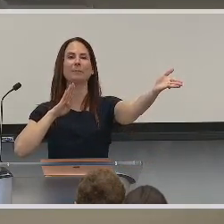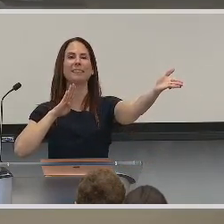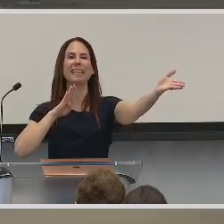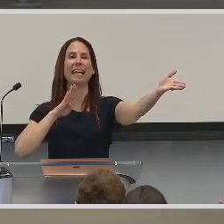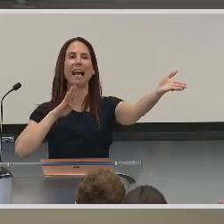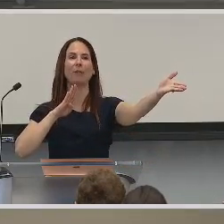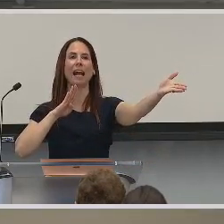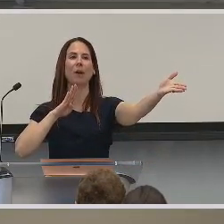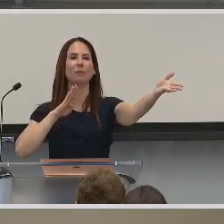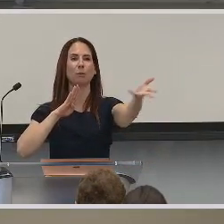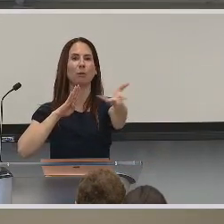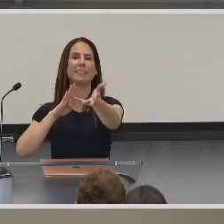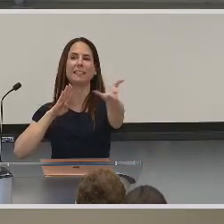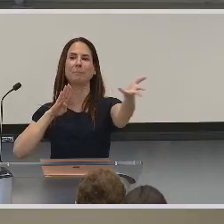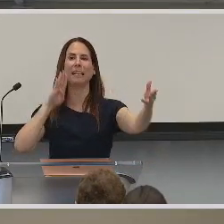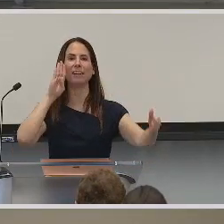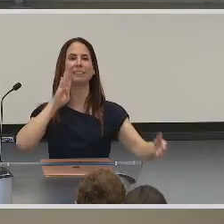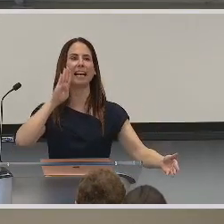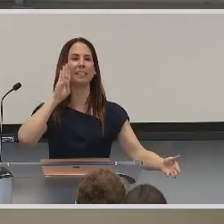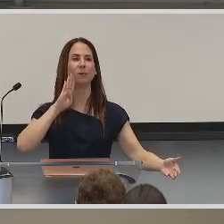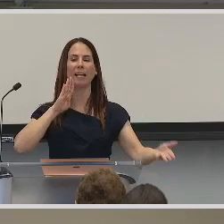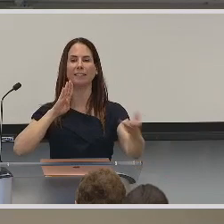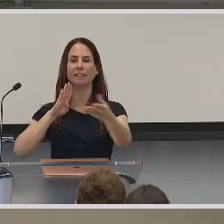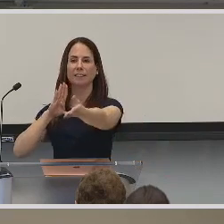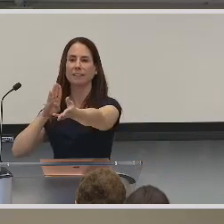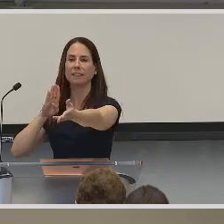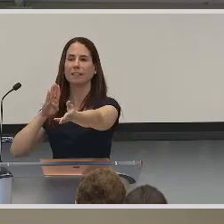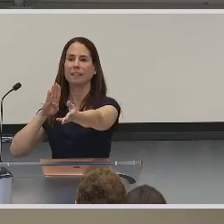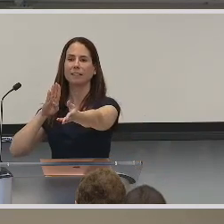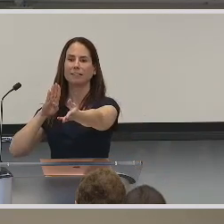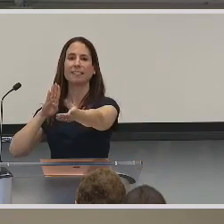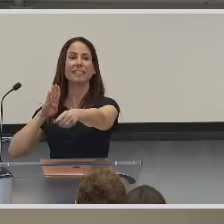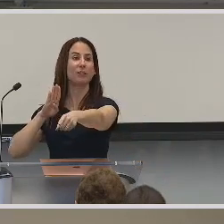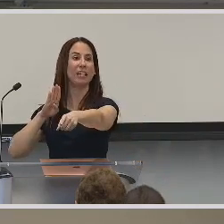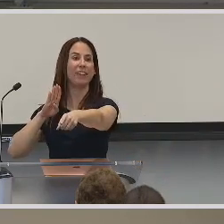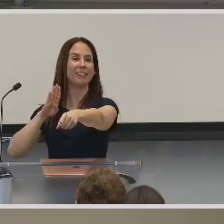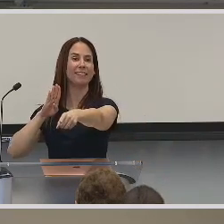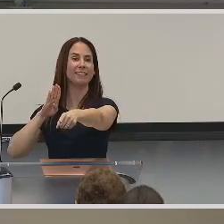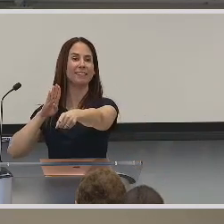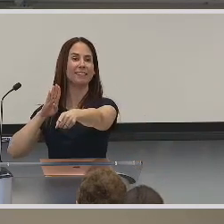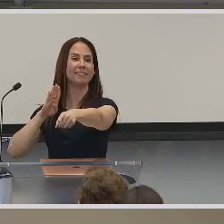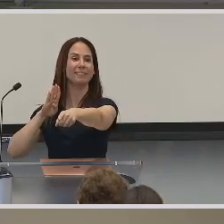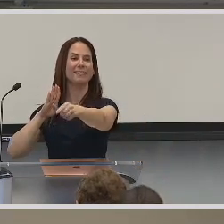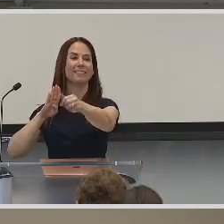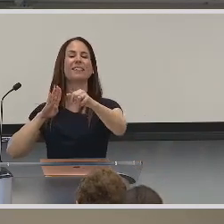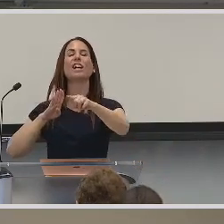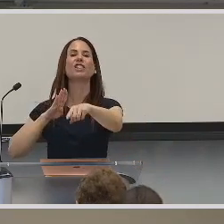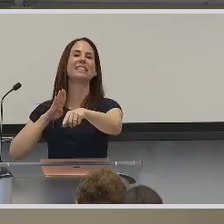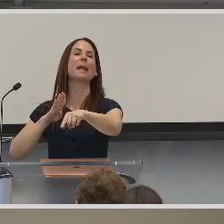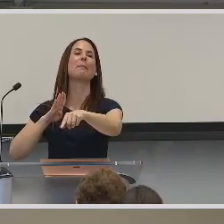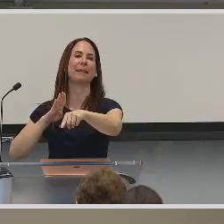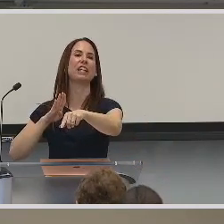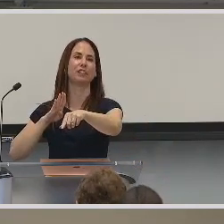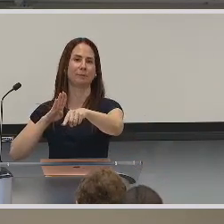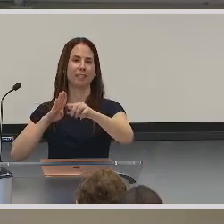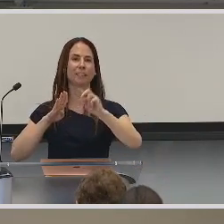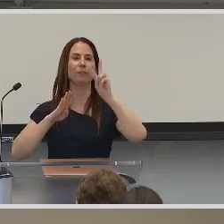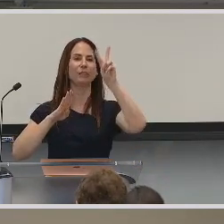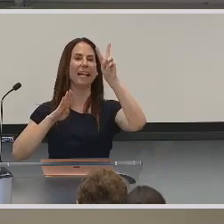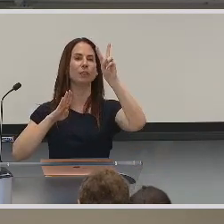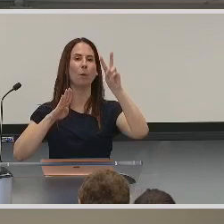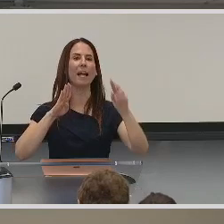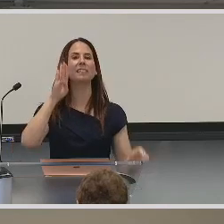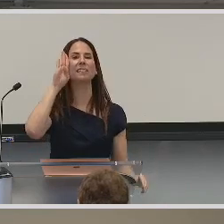you're welcome to say it out loud. What does it mean if I sign it twice? Did you hear that? She said beer.